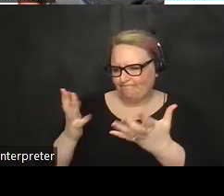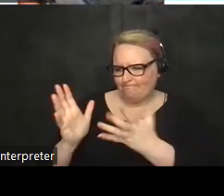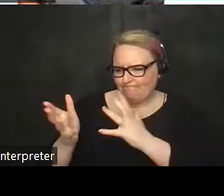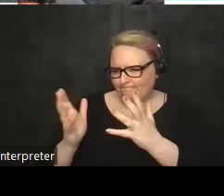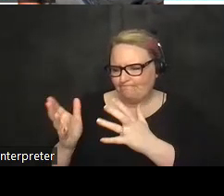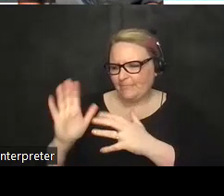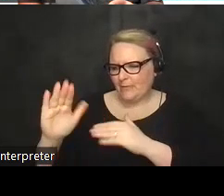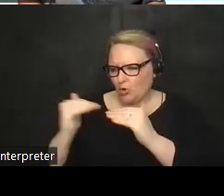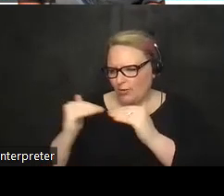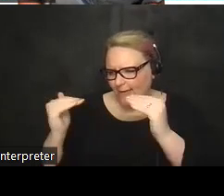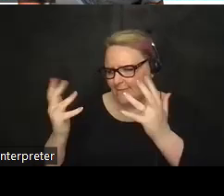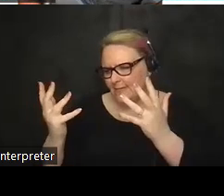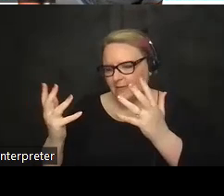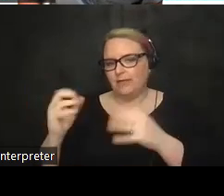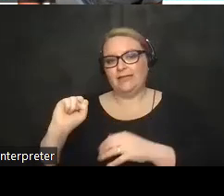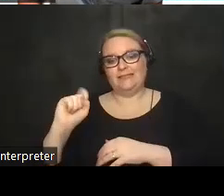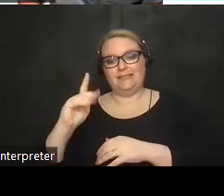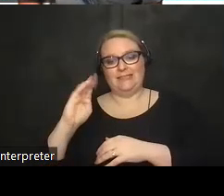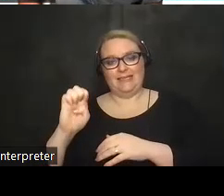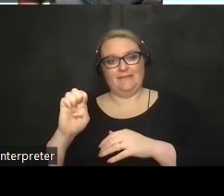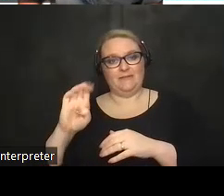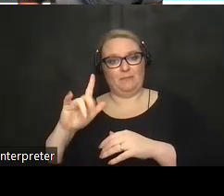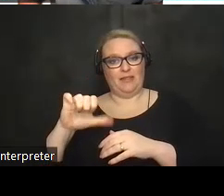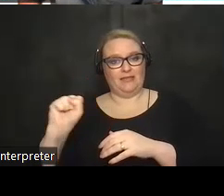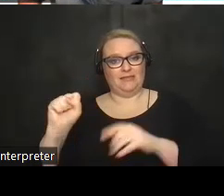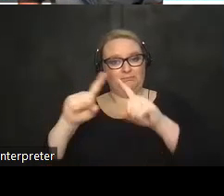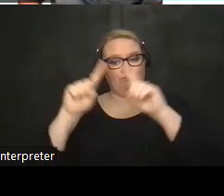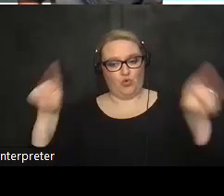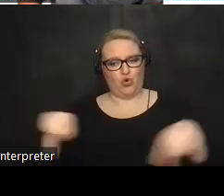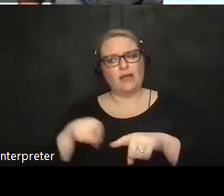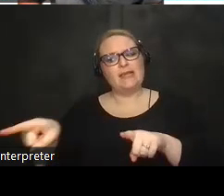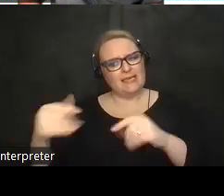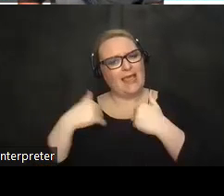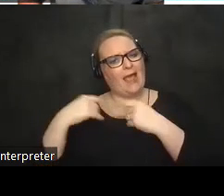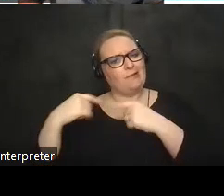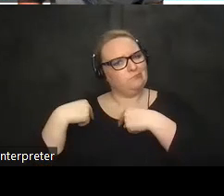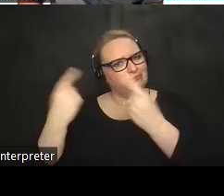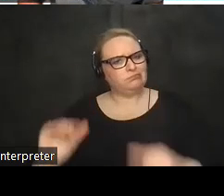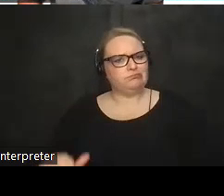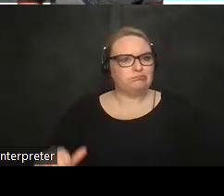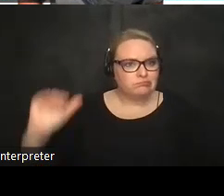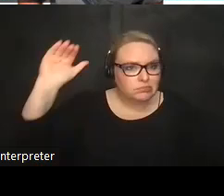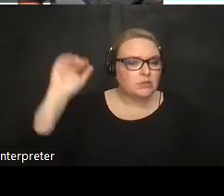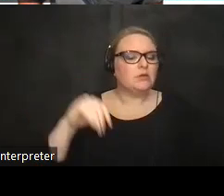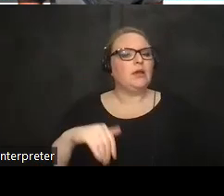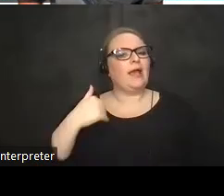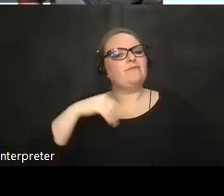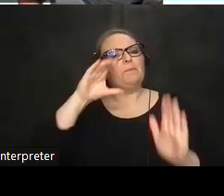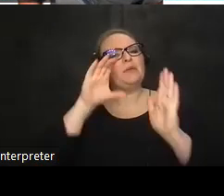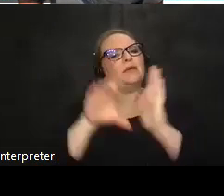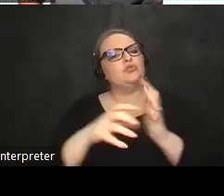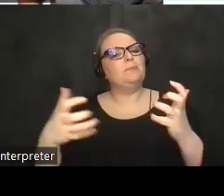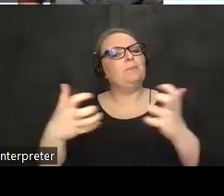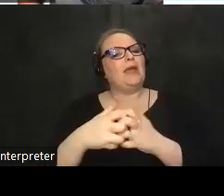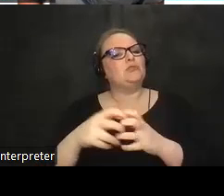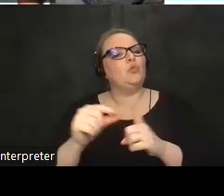on steve's physical bliss board that he's had since he was a young child there are pictures to go with